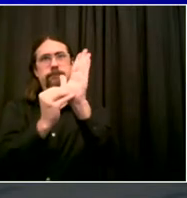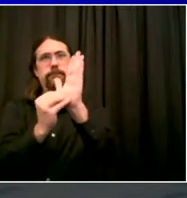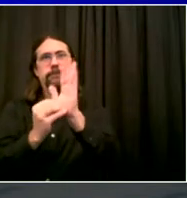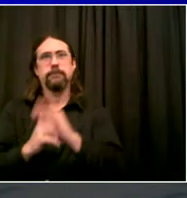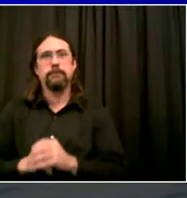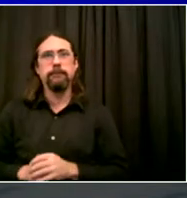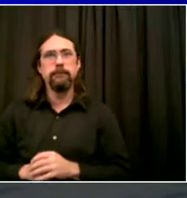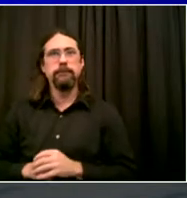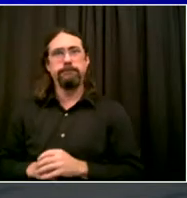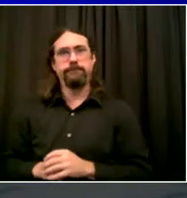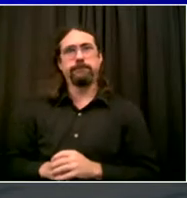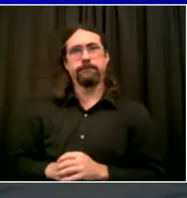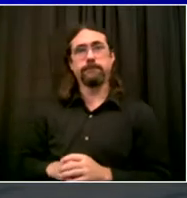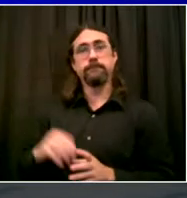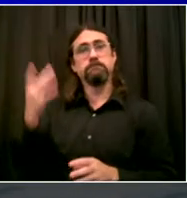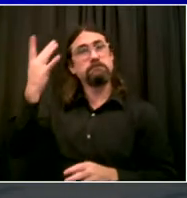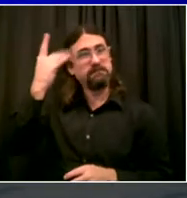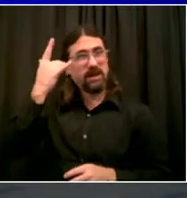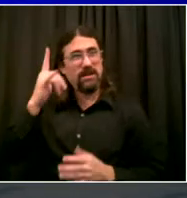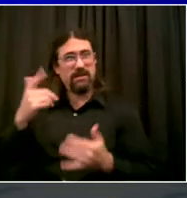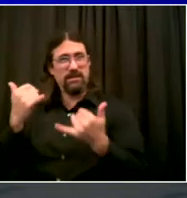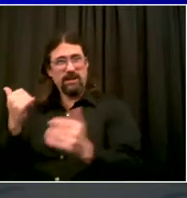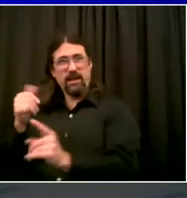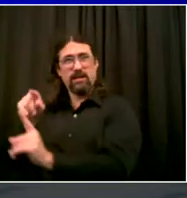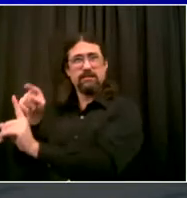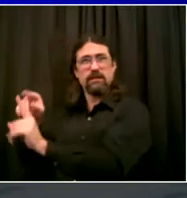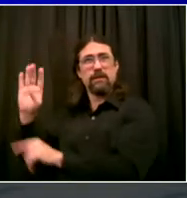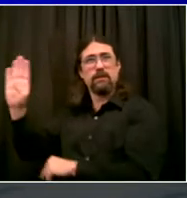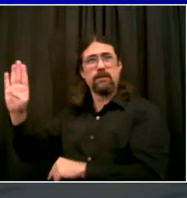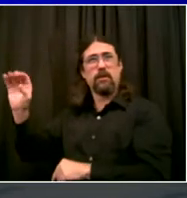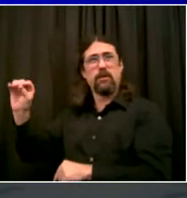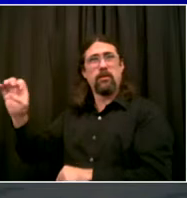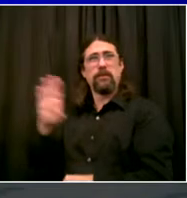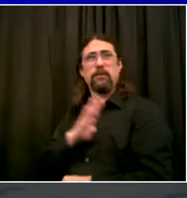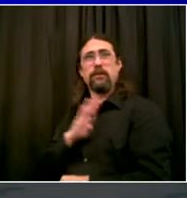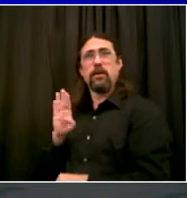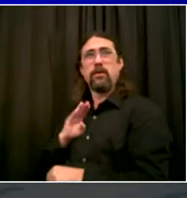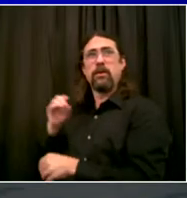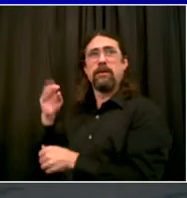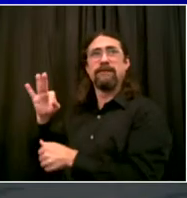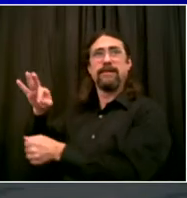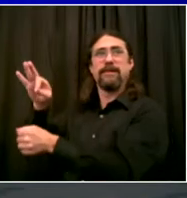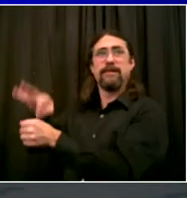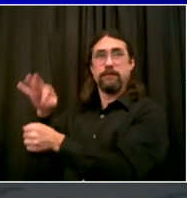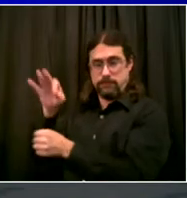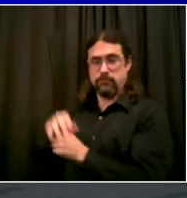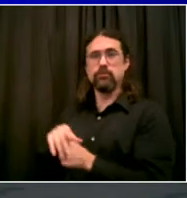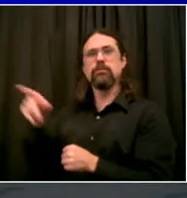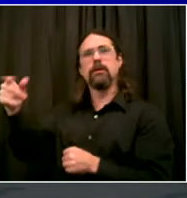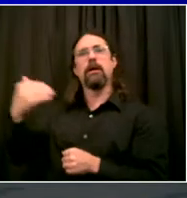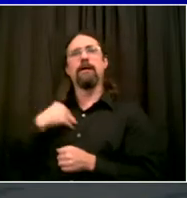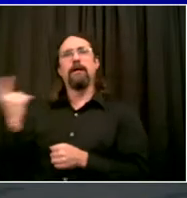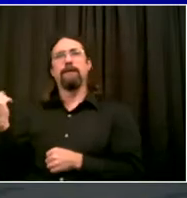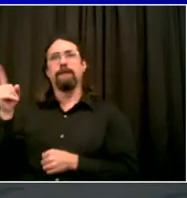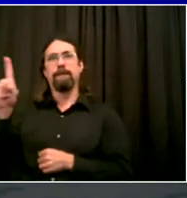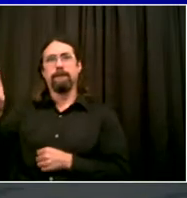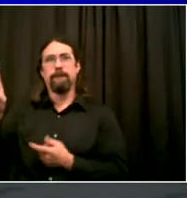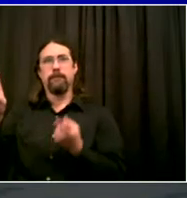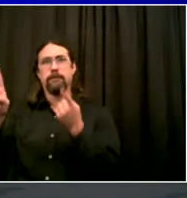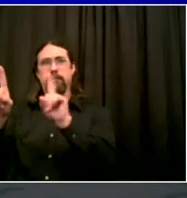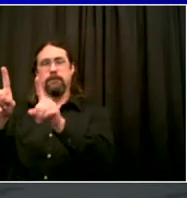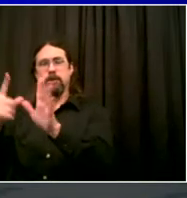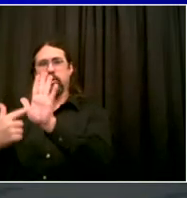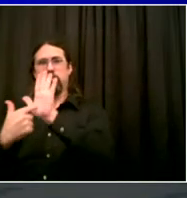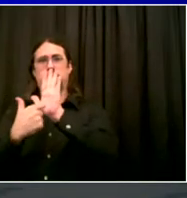the country at the places that are regarded as having really good, strong election systems. A lot of the states on the west coast